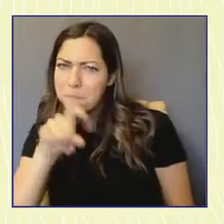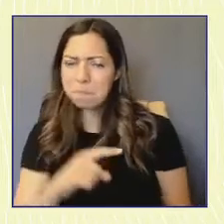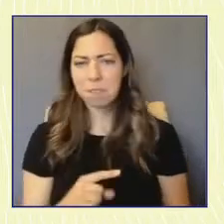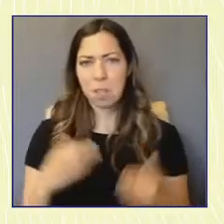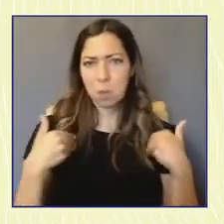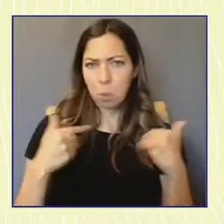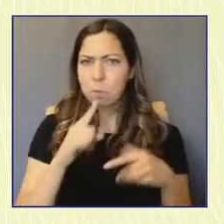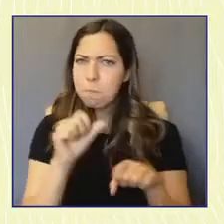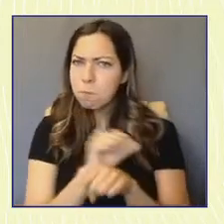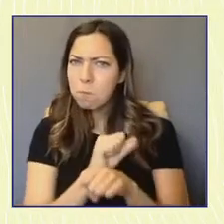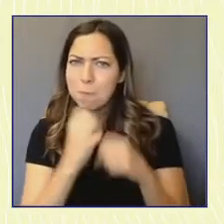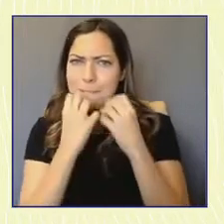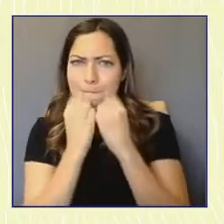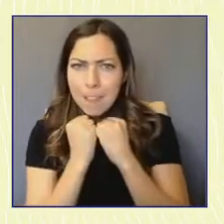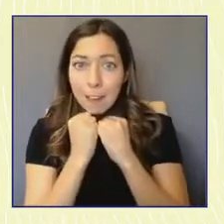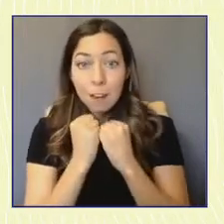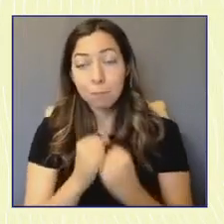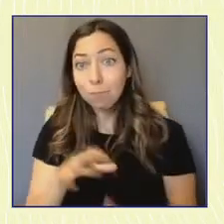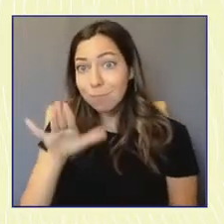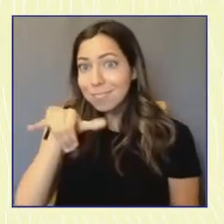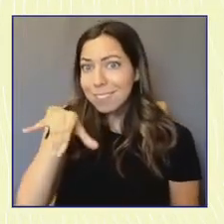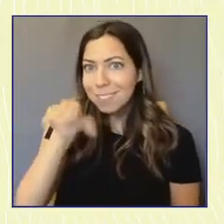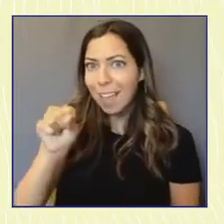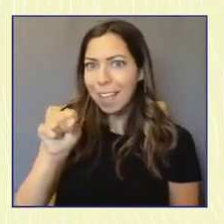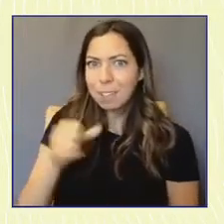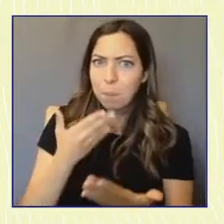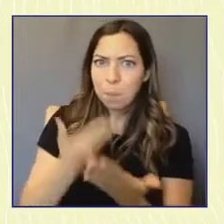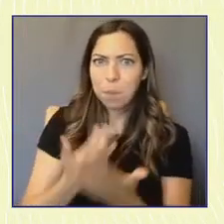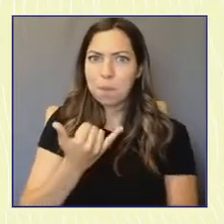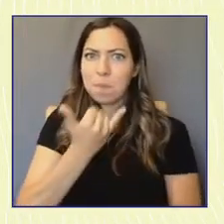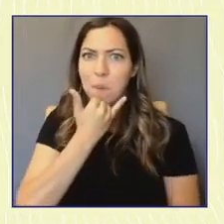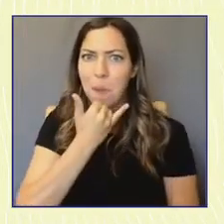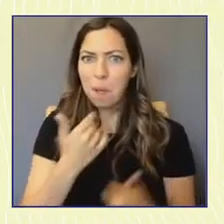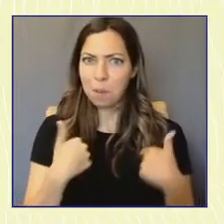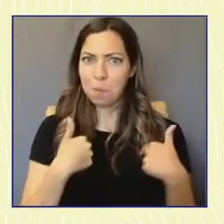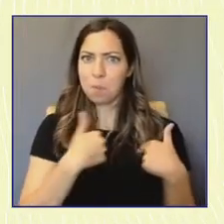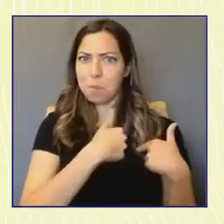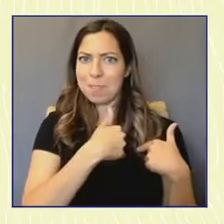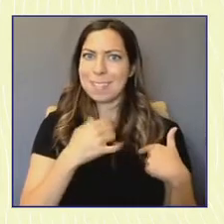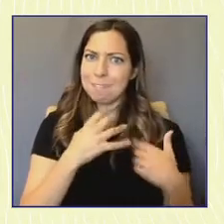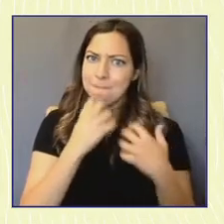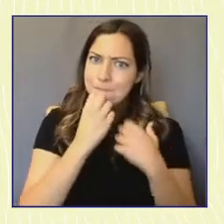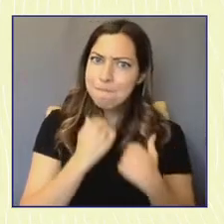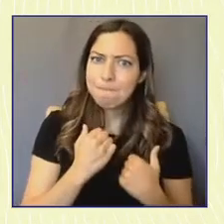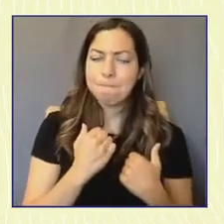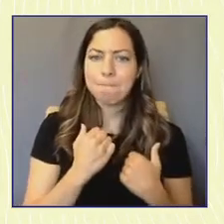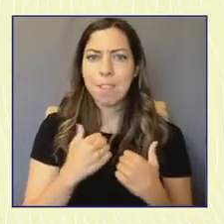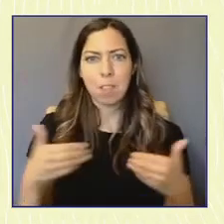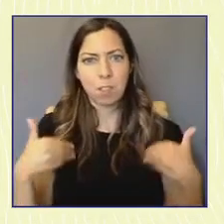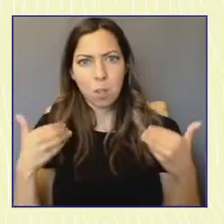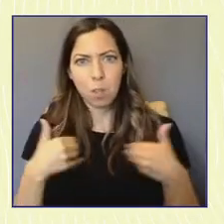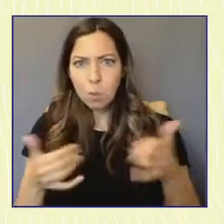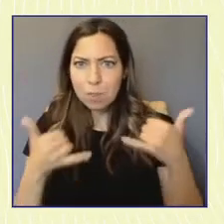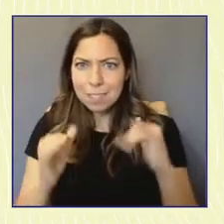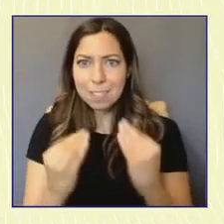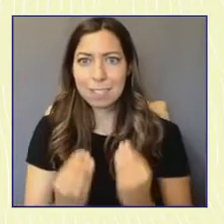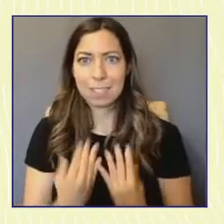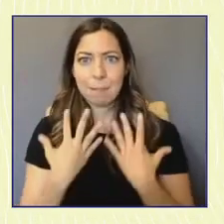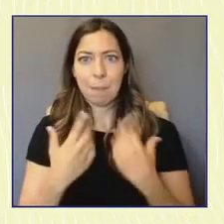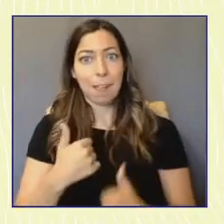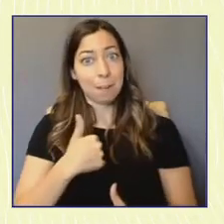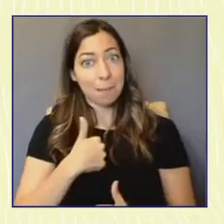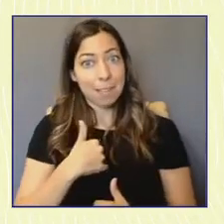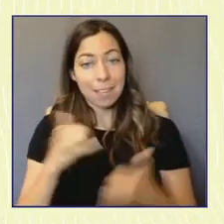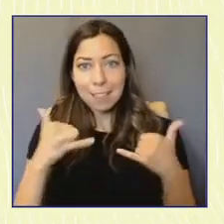love proving people wrong when it comes to the youth vote they continue to inspire me they continue to motivate me and I know if we give this